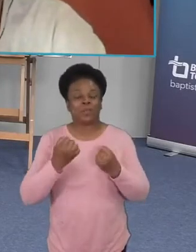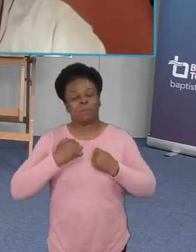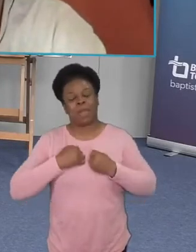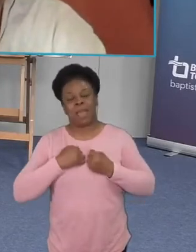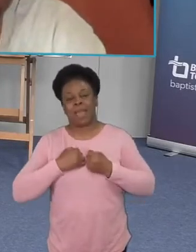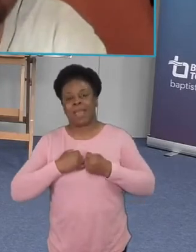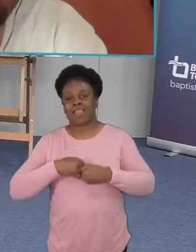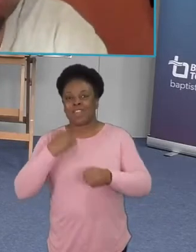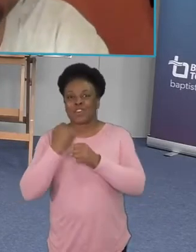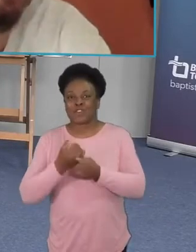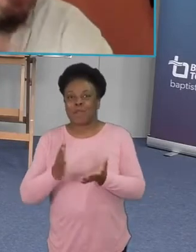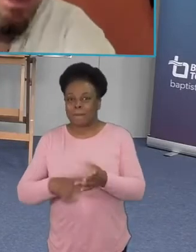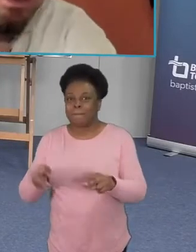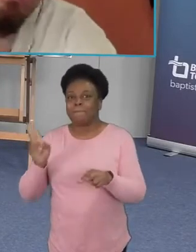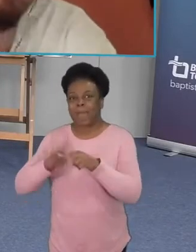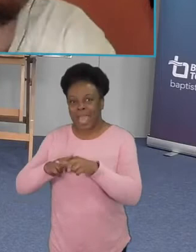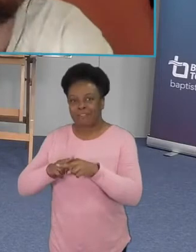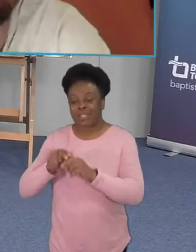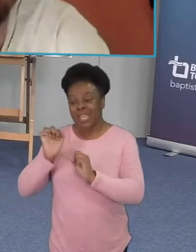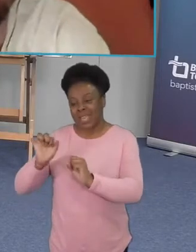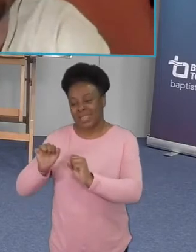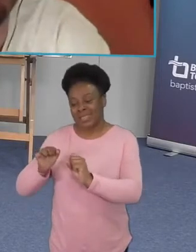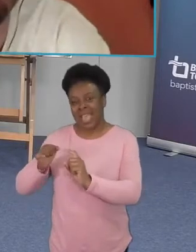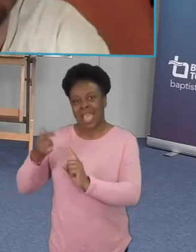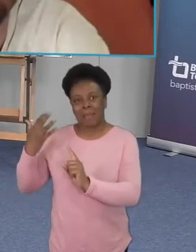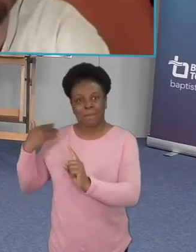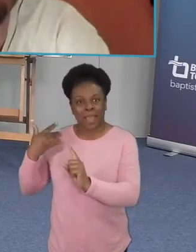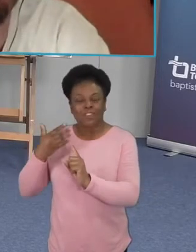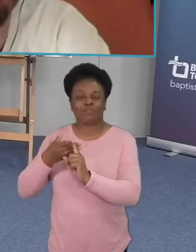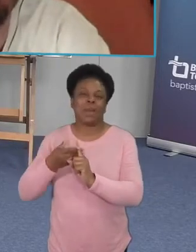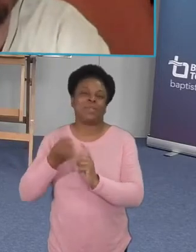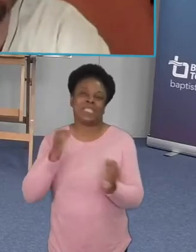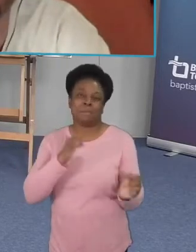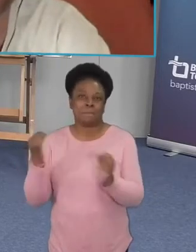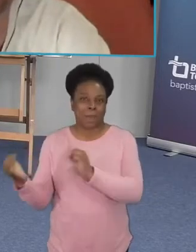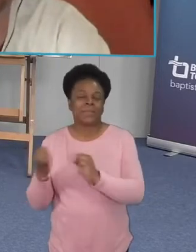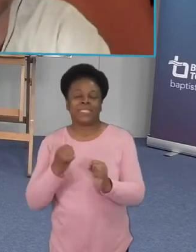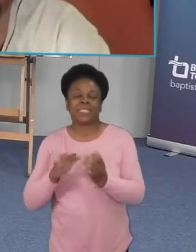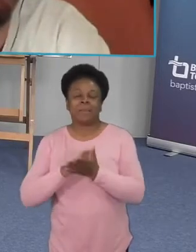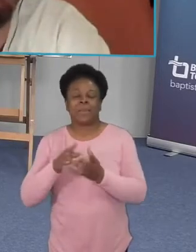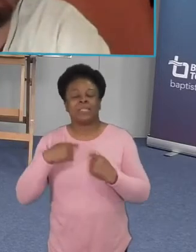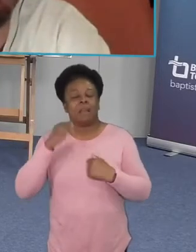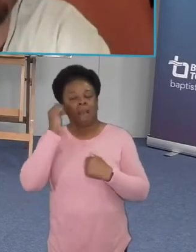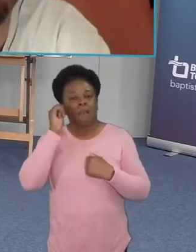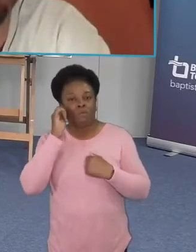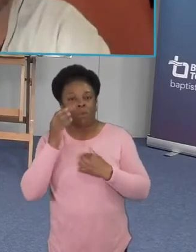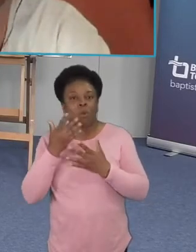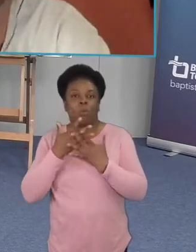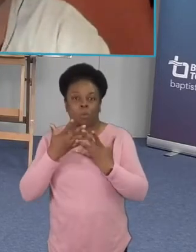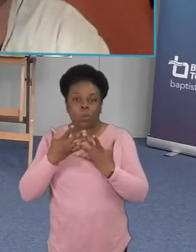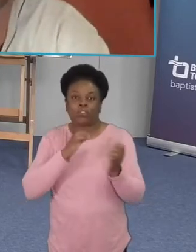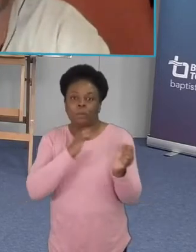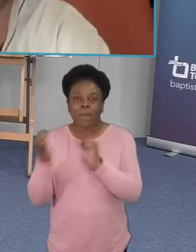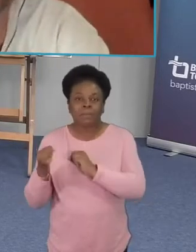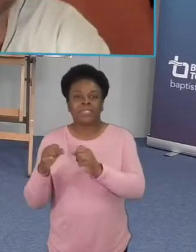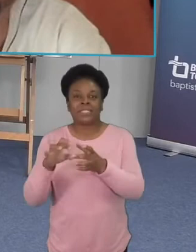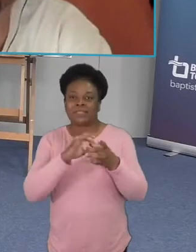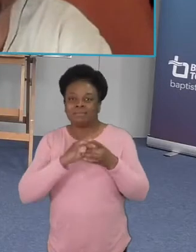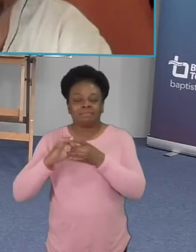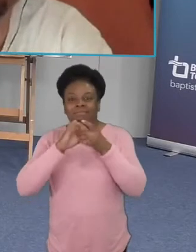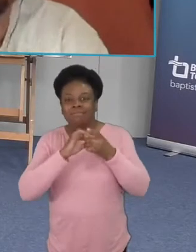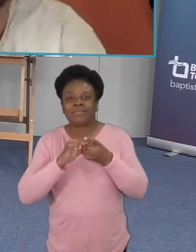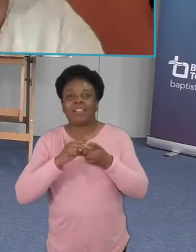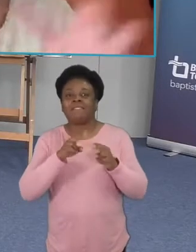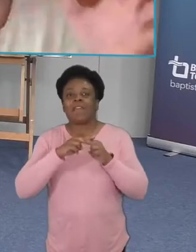baptists and so i'm very i do a lot in the baptist world and being partners in ministry with tony campolo you know we've done tons of stuff together